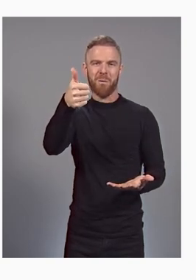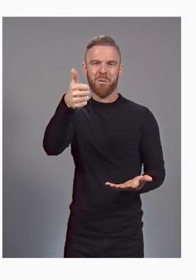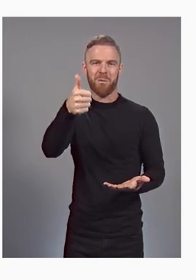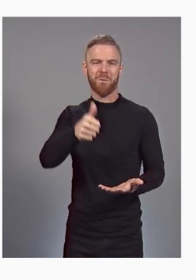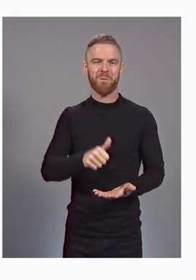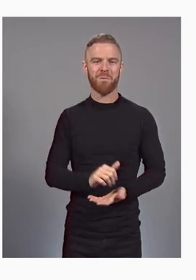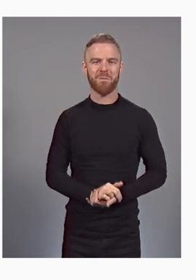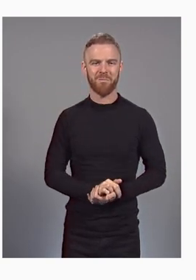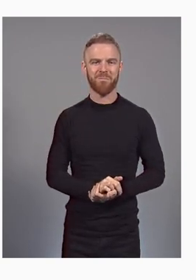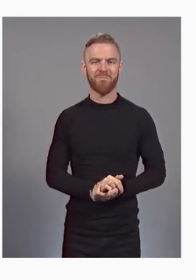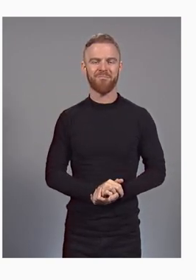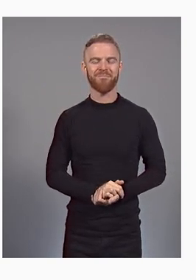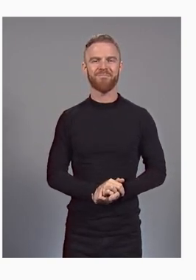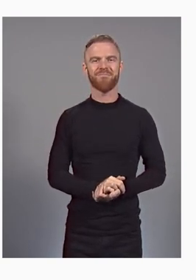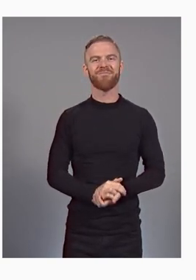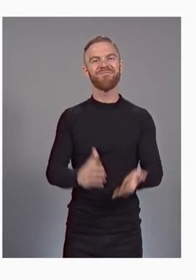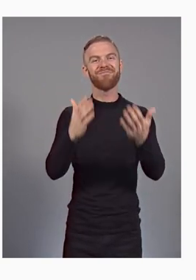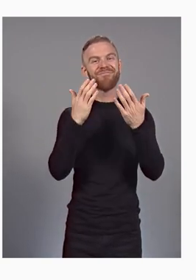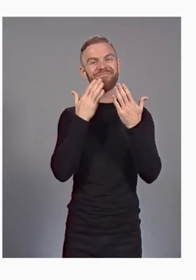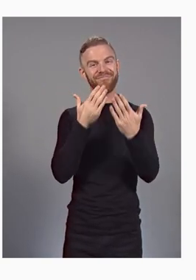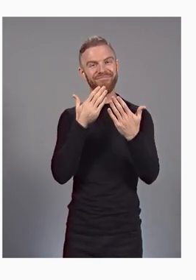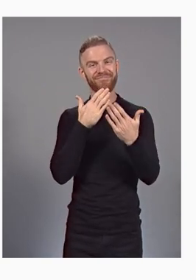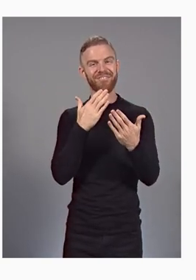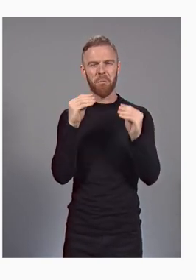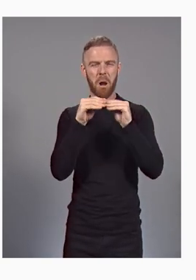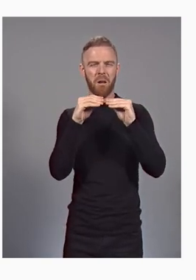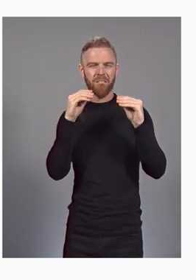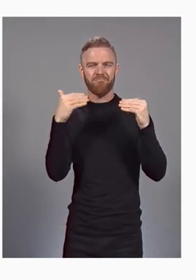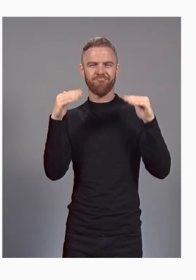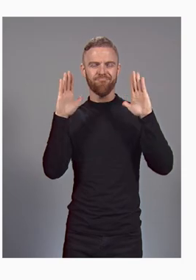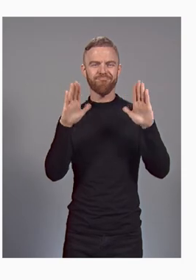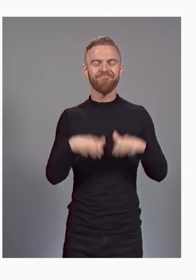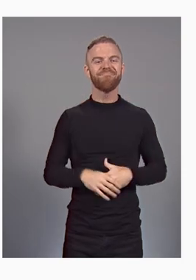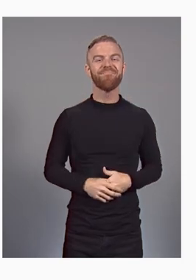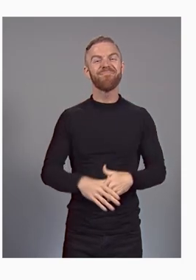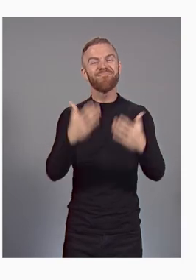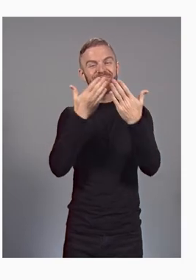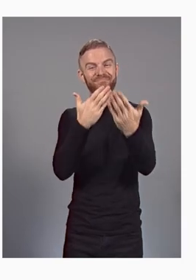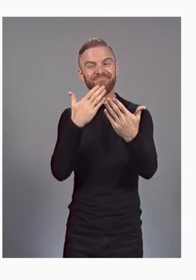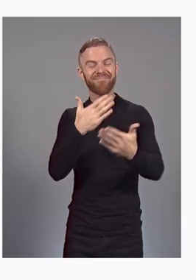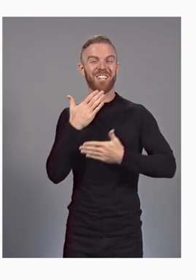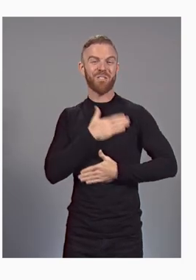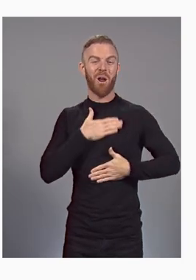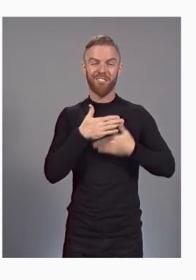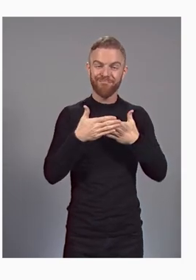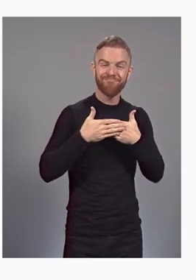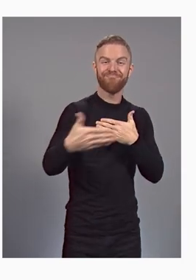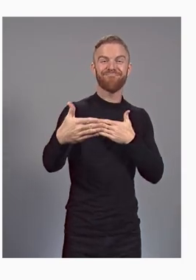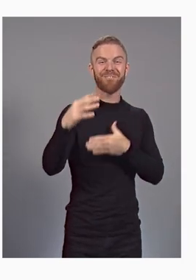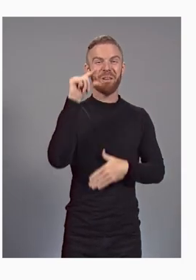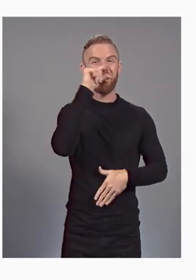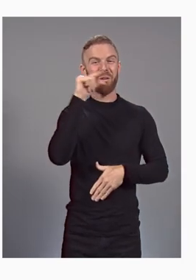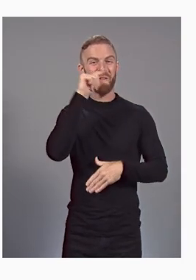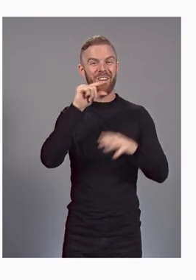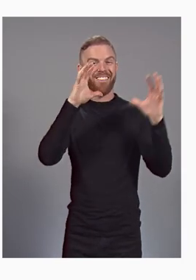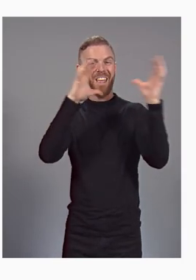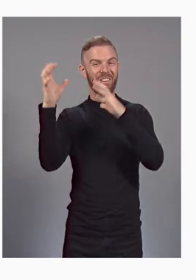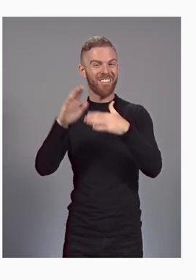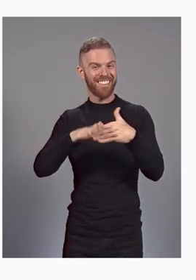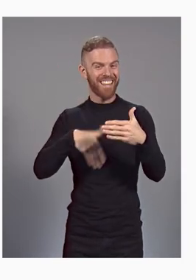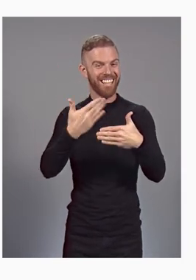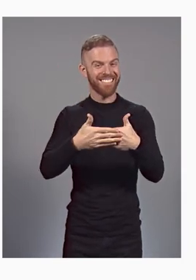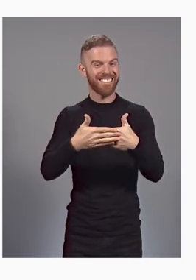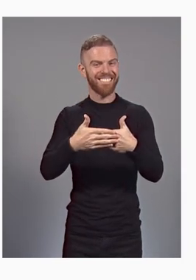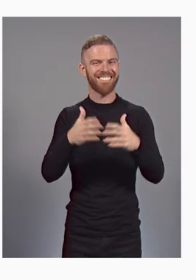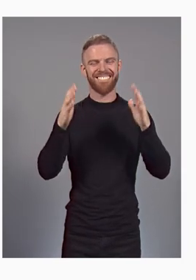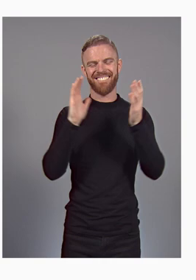a more amazing and a better tomorrow. Thank you so very much, and enjoy the rest of Google Cloud